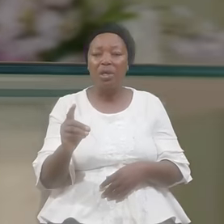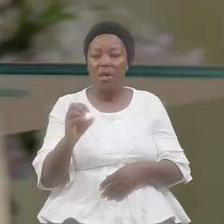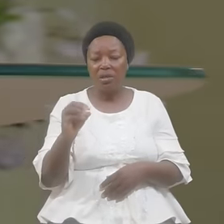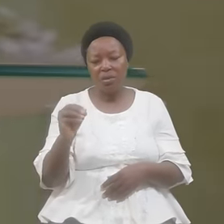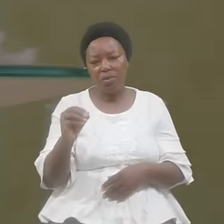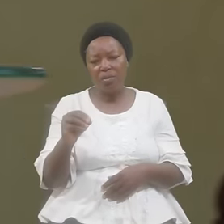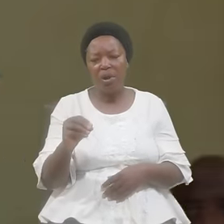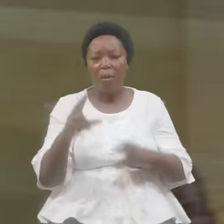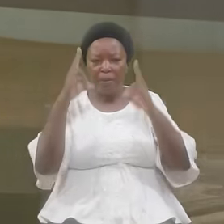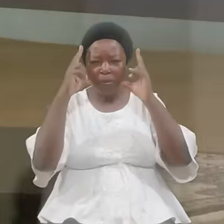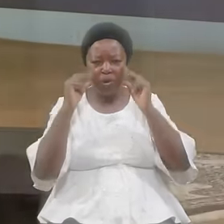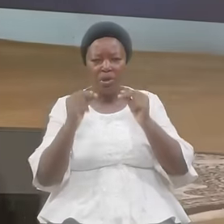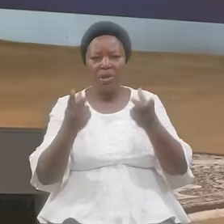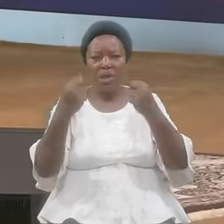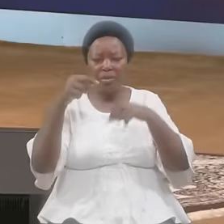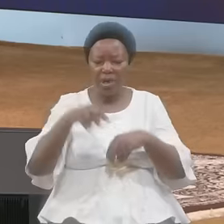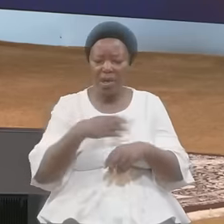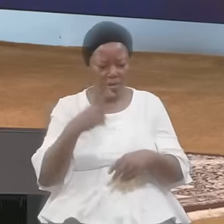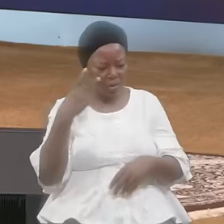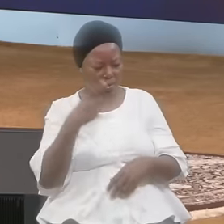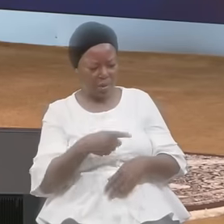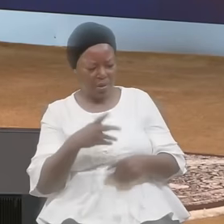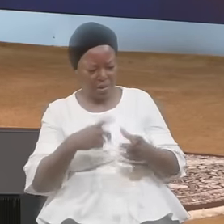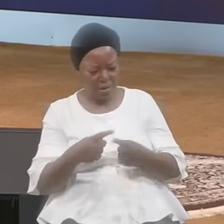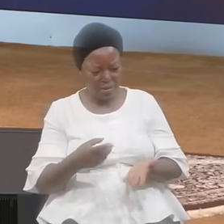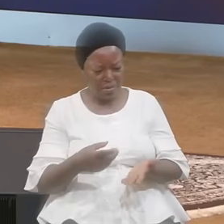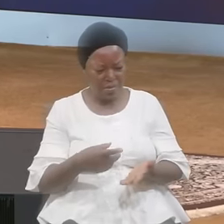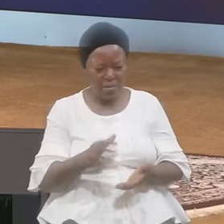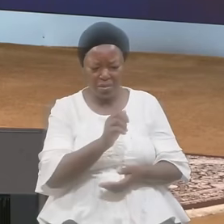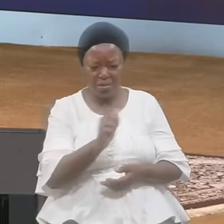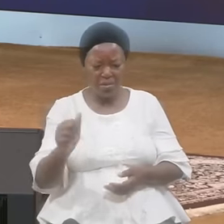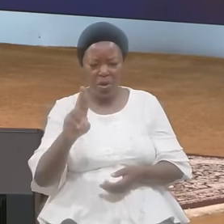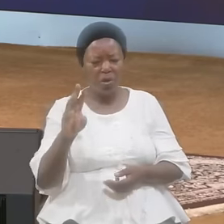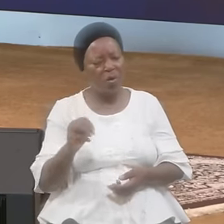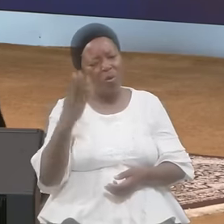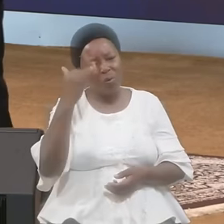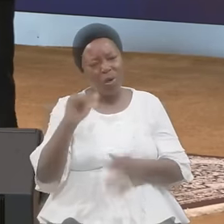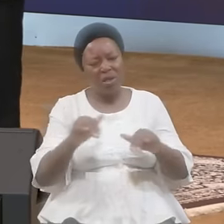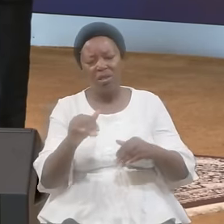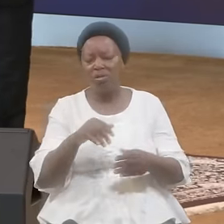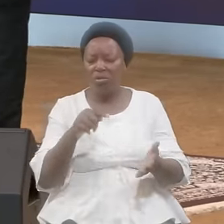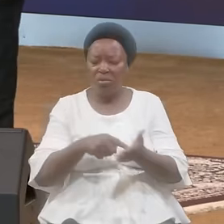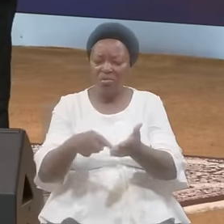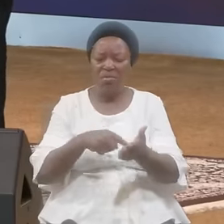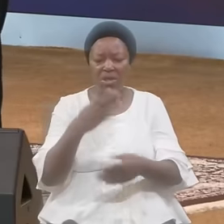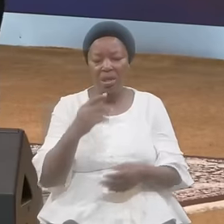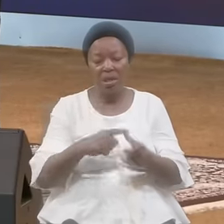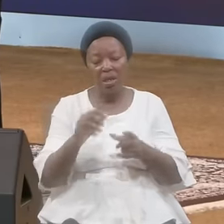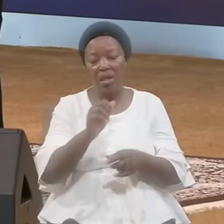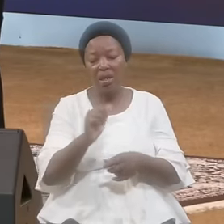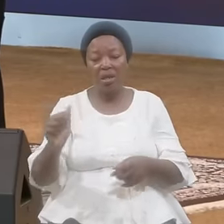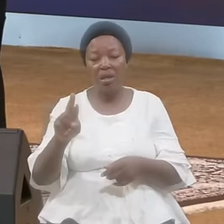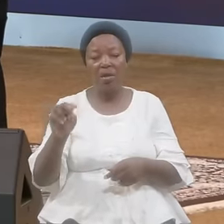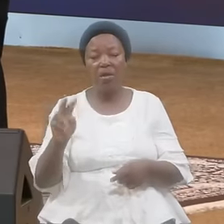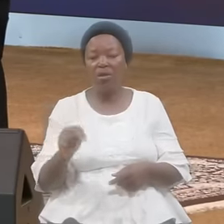Saw Them And He Said Aaron Why Have You Done This And Aaron They Said You Know